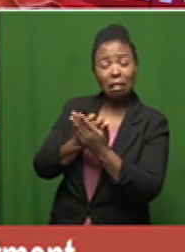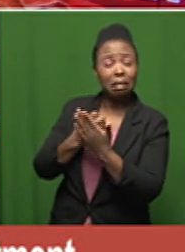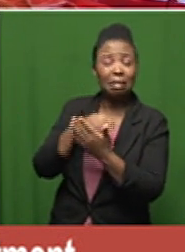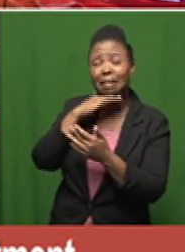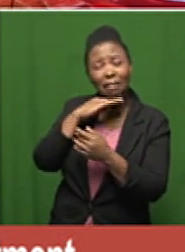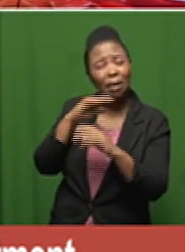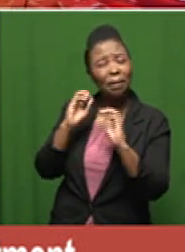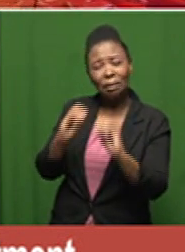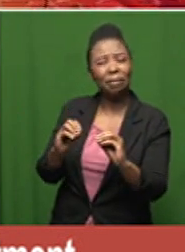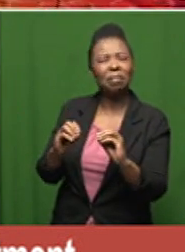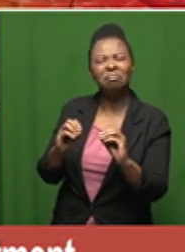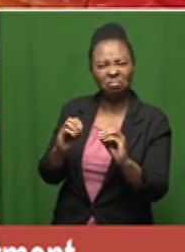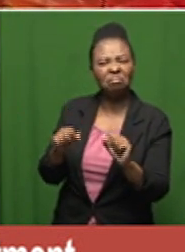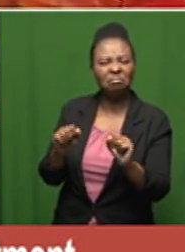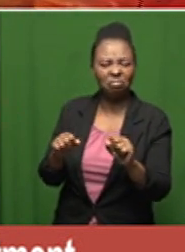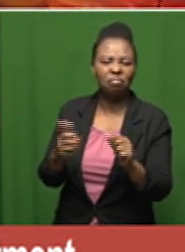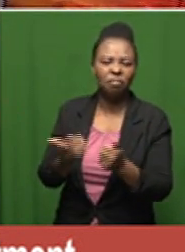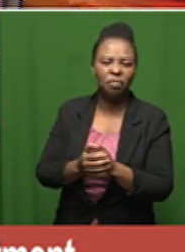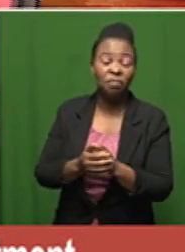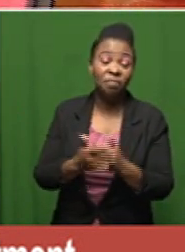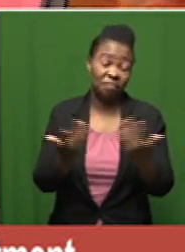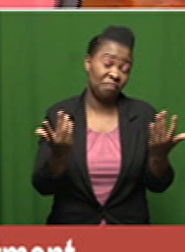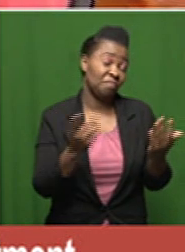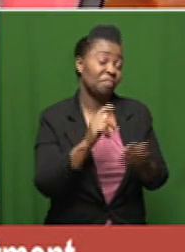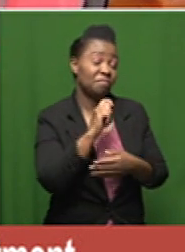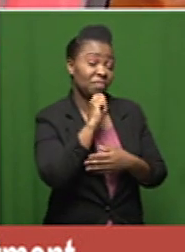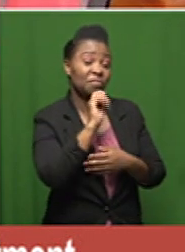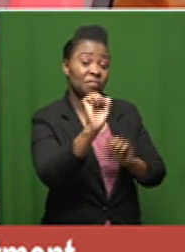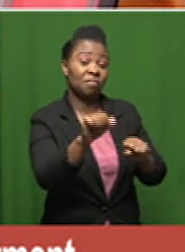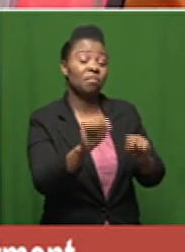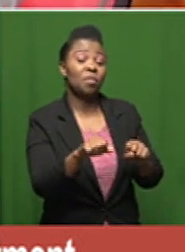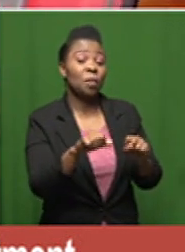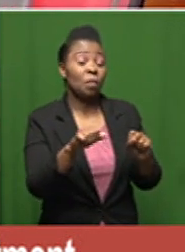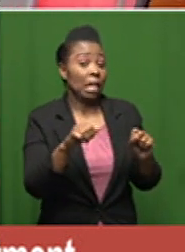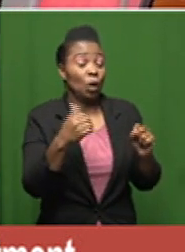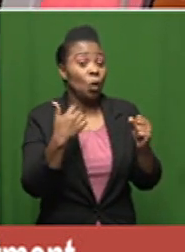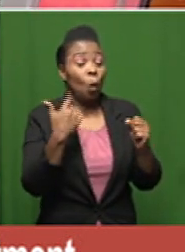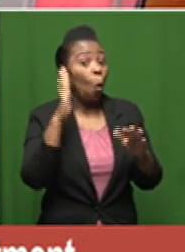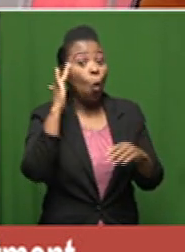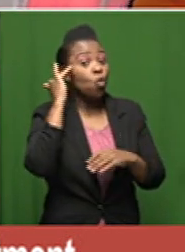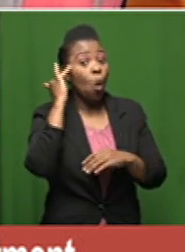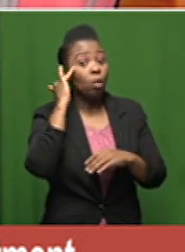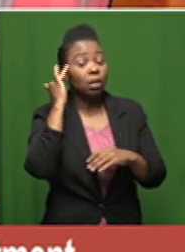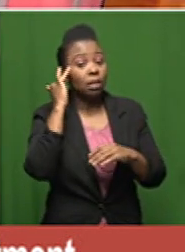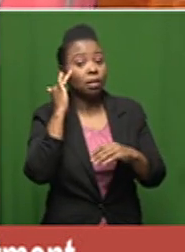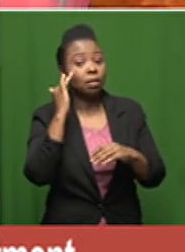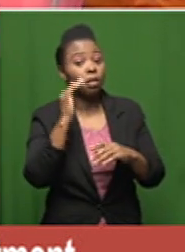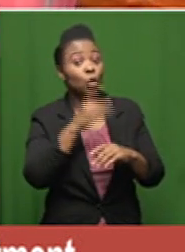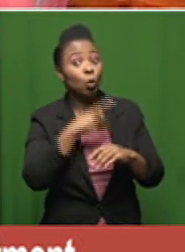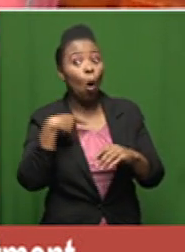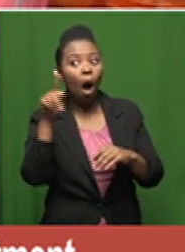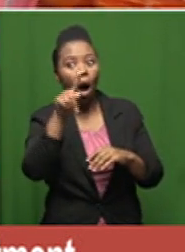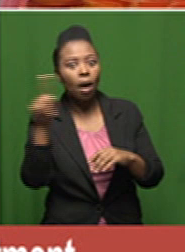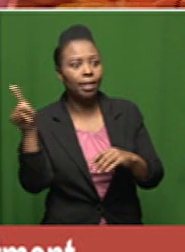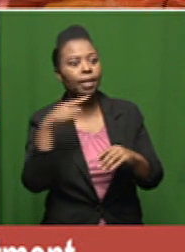the line absolutely and and who knows how much harm was done by by doctors willy nilly